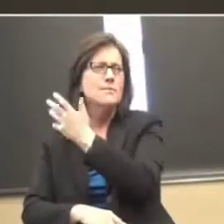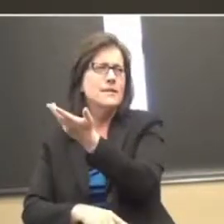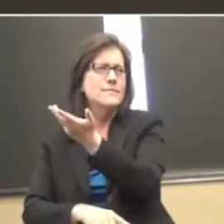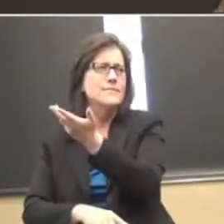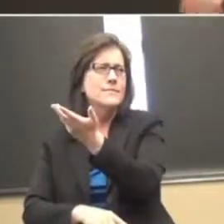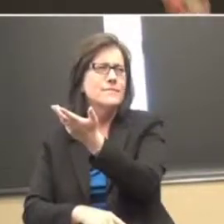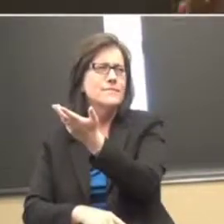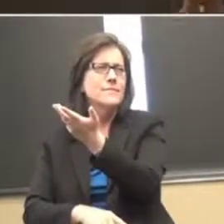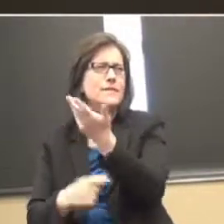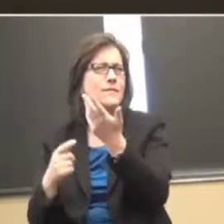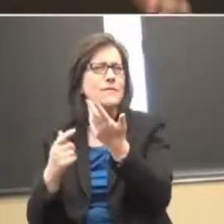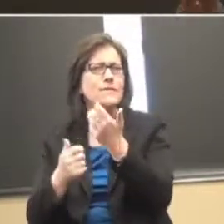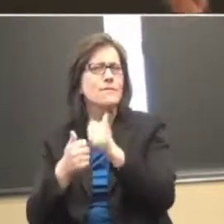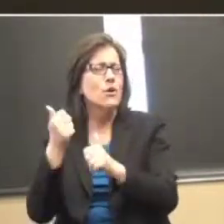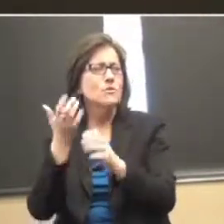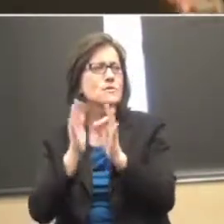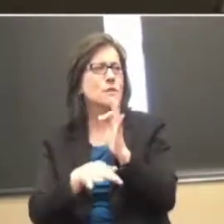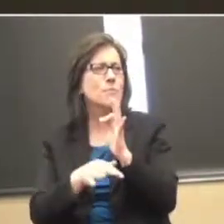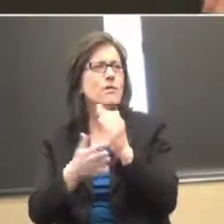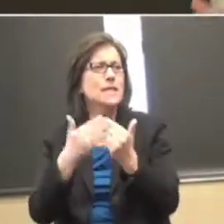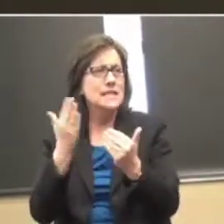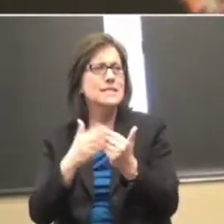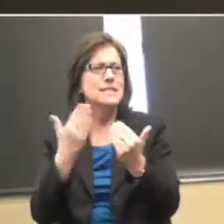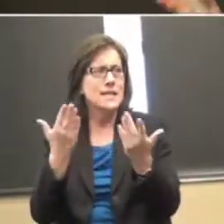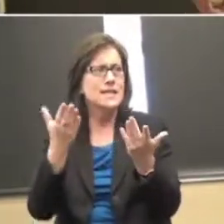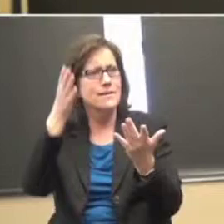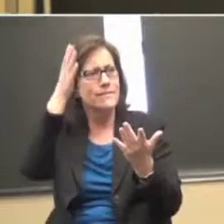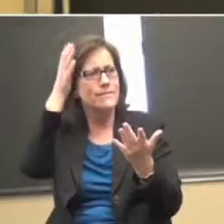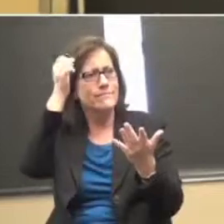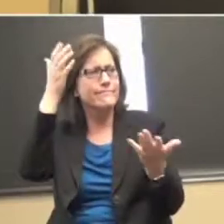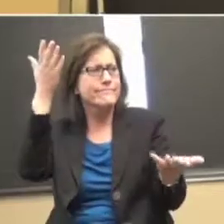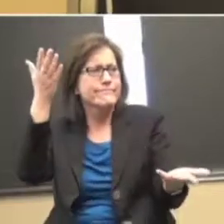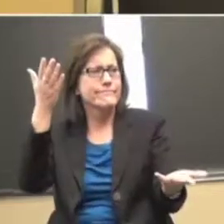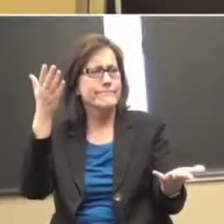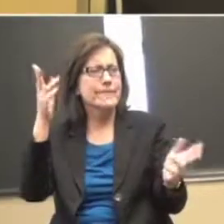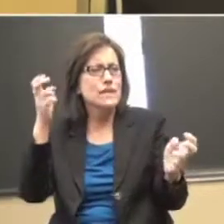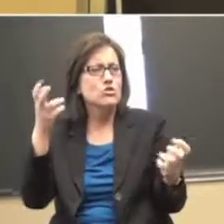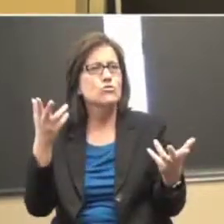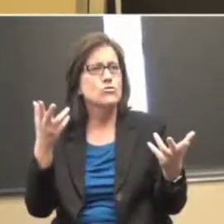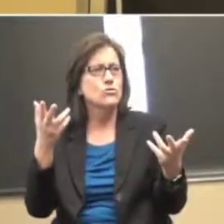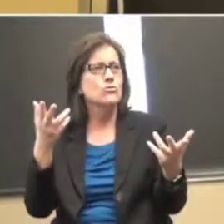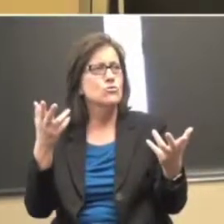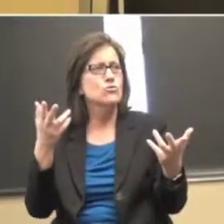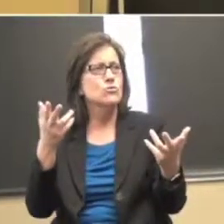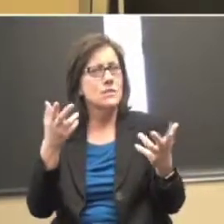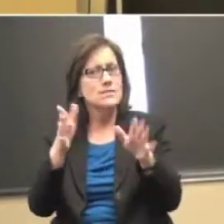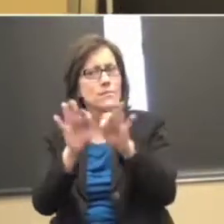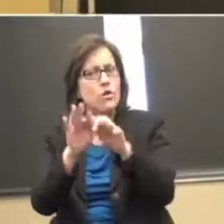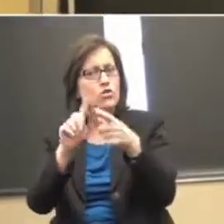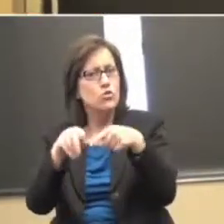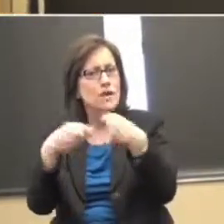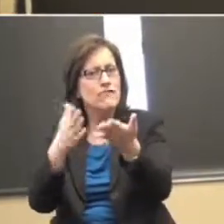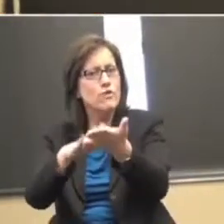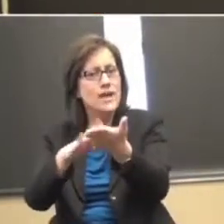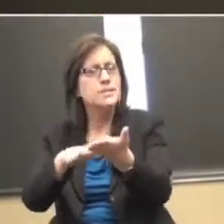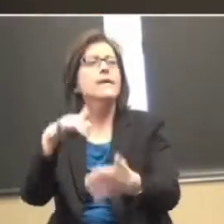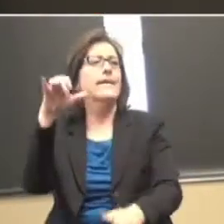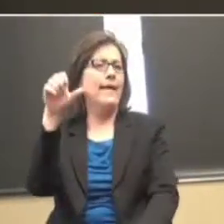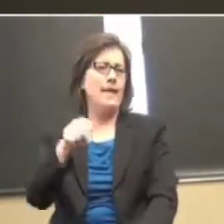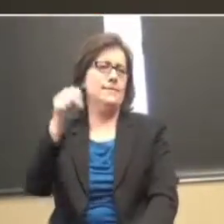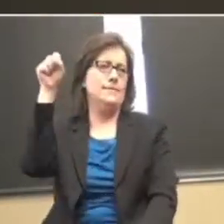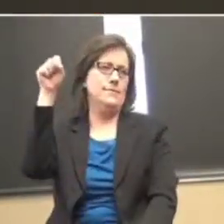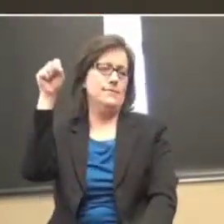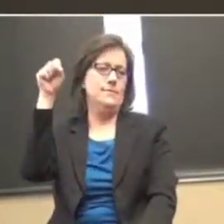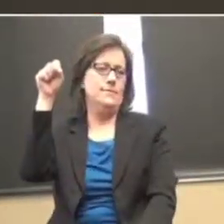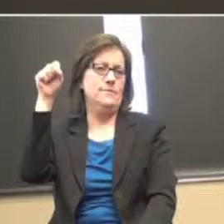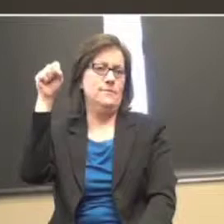It is probably one of the most simple, easy kind of issues as far as is it important to praise kids? Yes. I'll tell you the